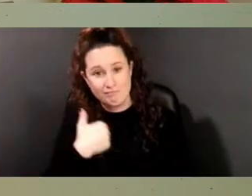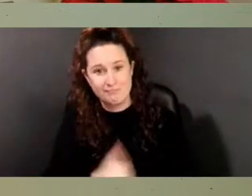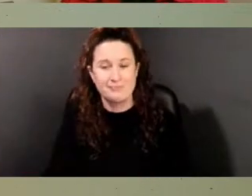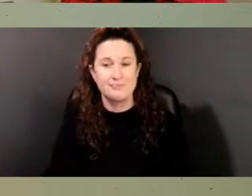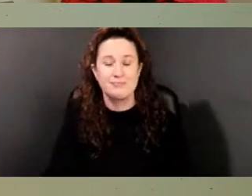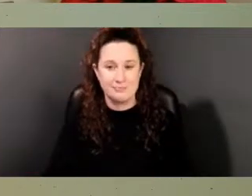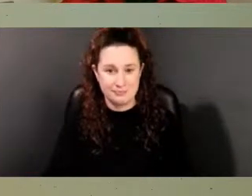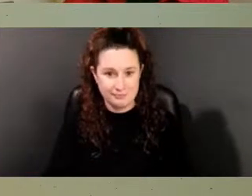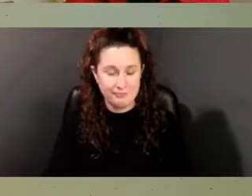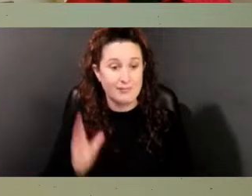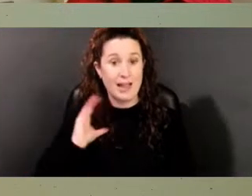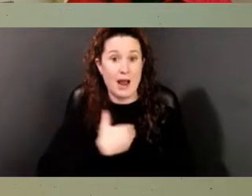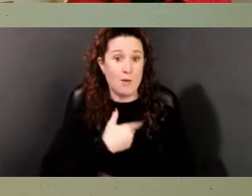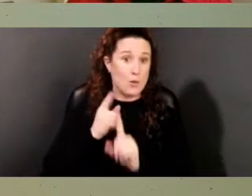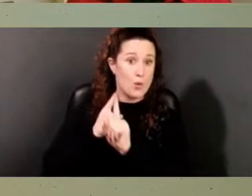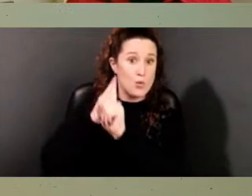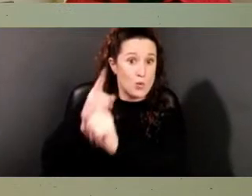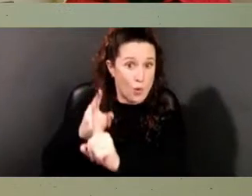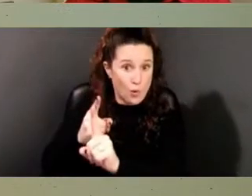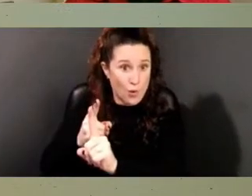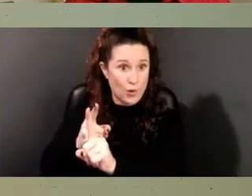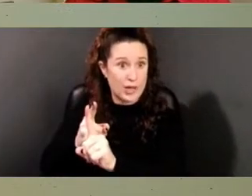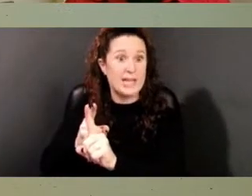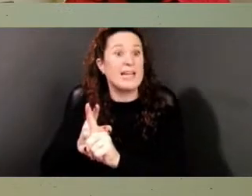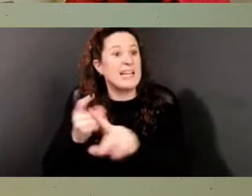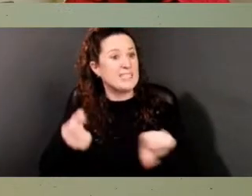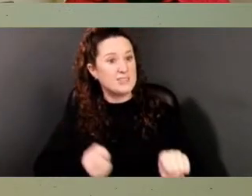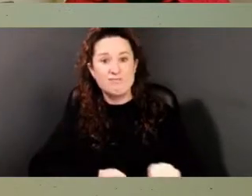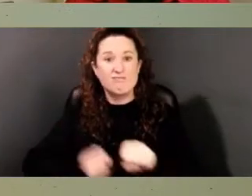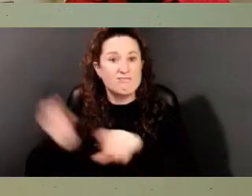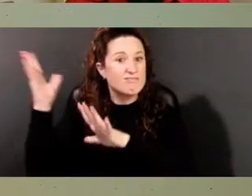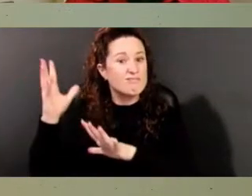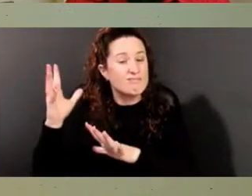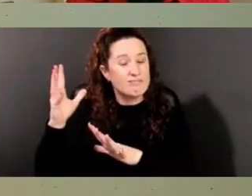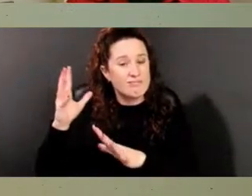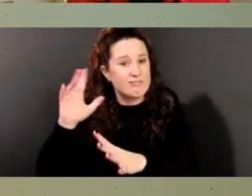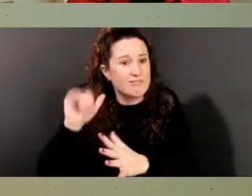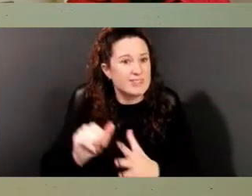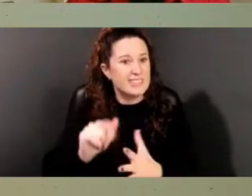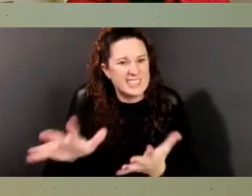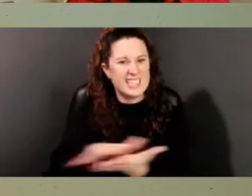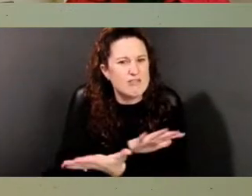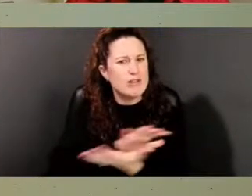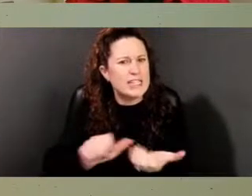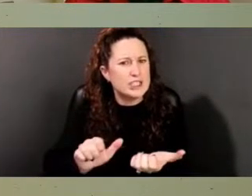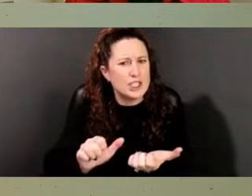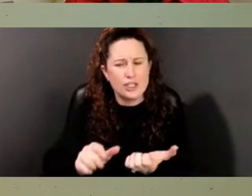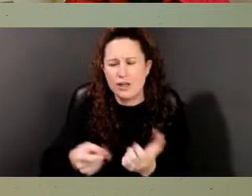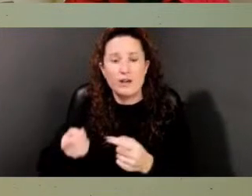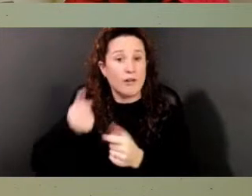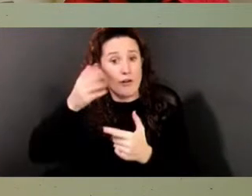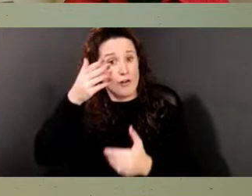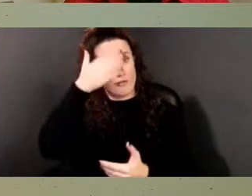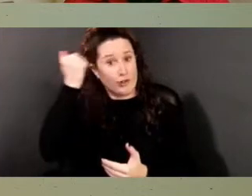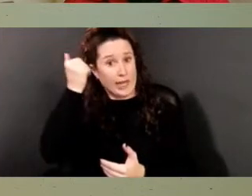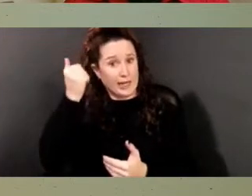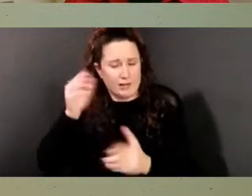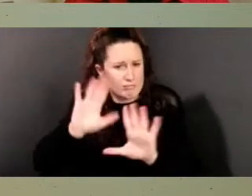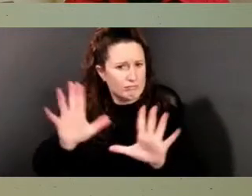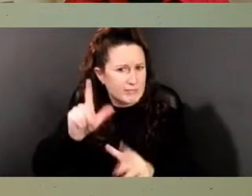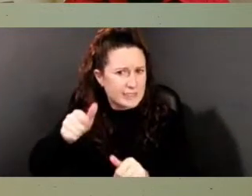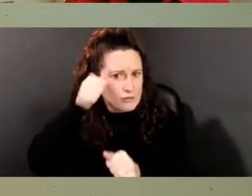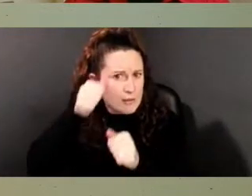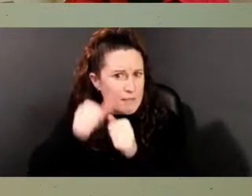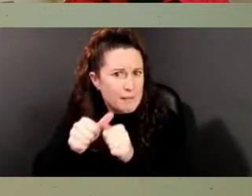Our initiative of ending erasure and recognizing African Americans in the cultural landscape ensures that we